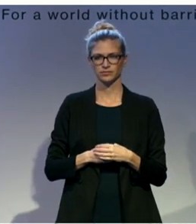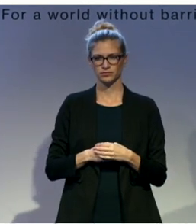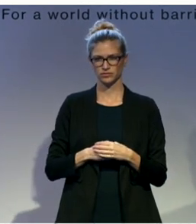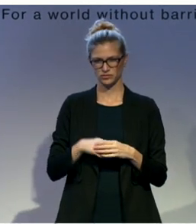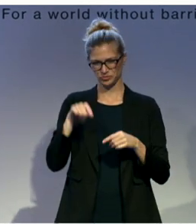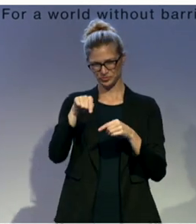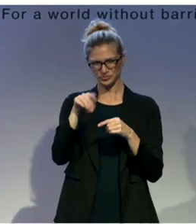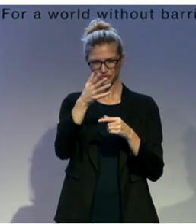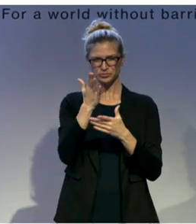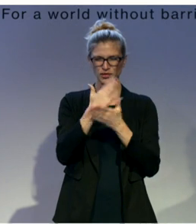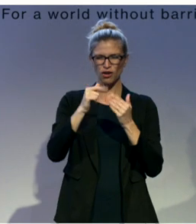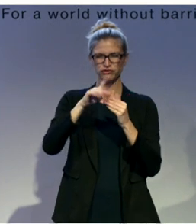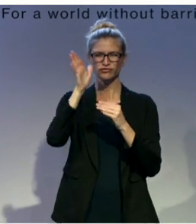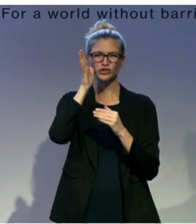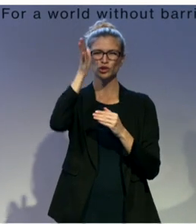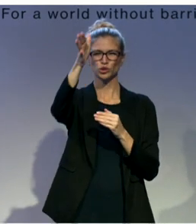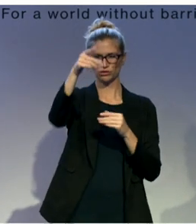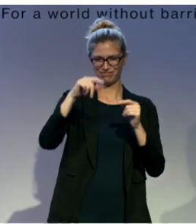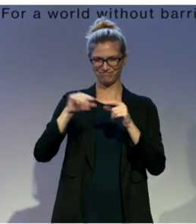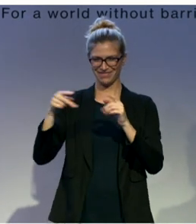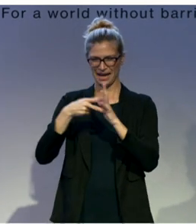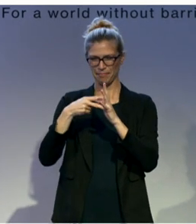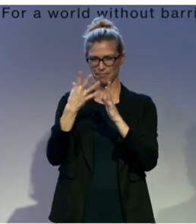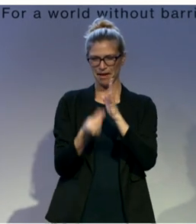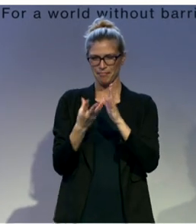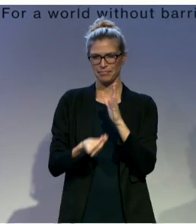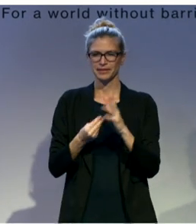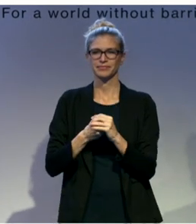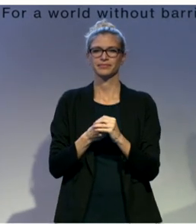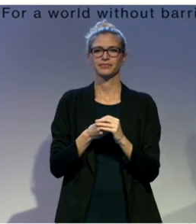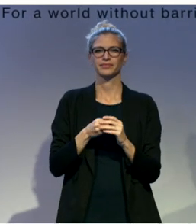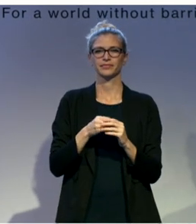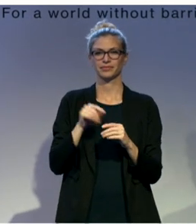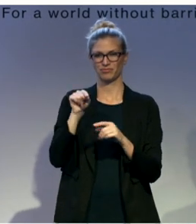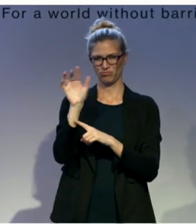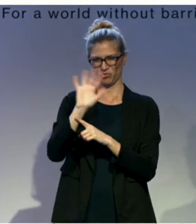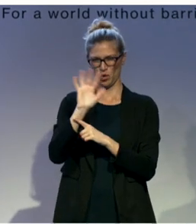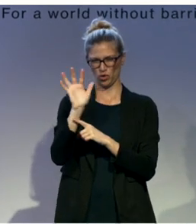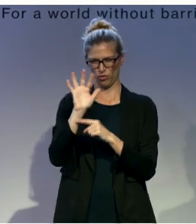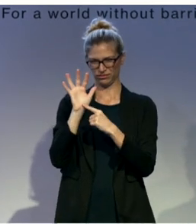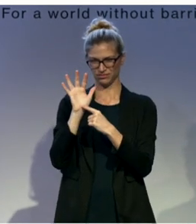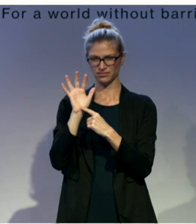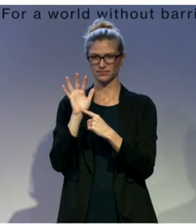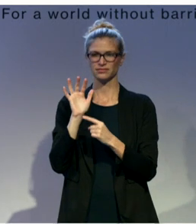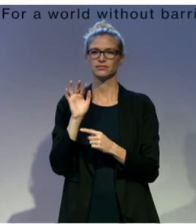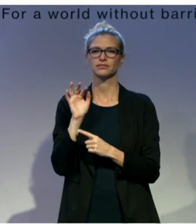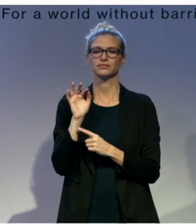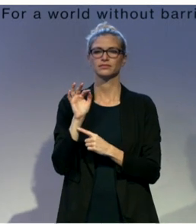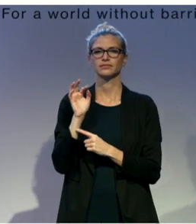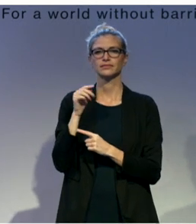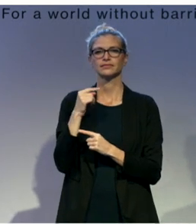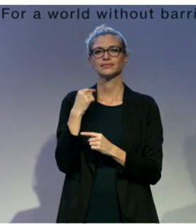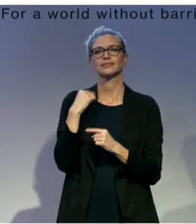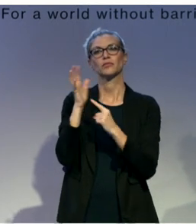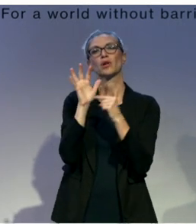changed and launched on its own. What we see FingerTalk becoming going forward is we want to include a recruitable, as we call it, a